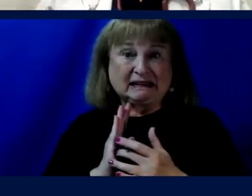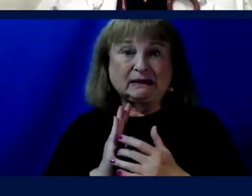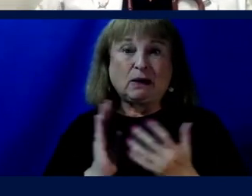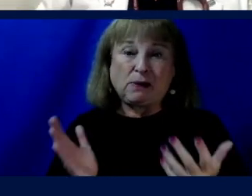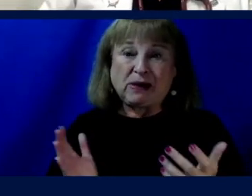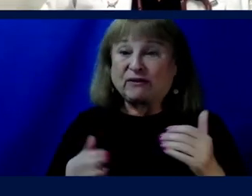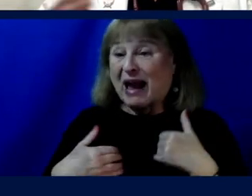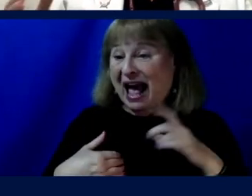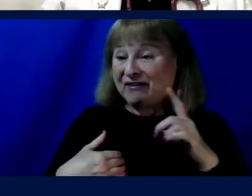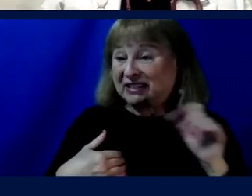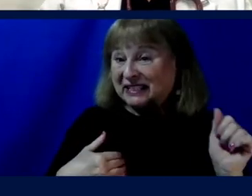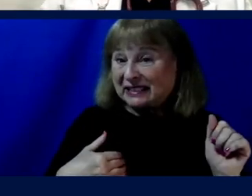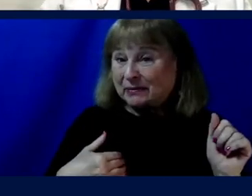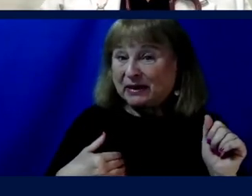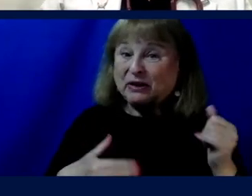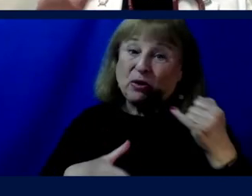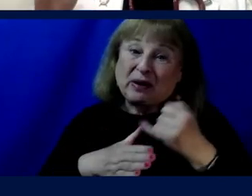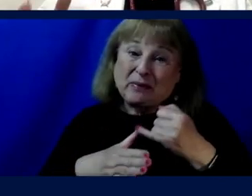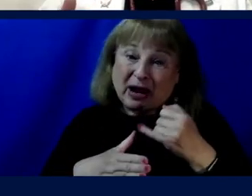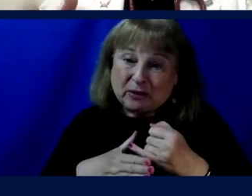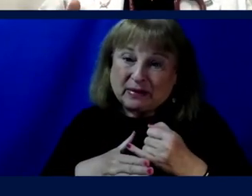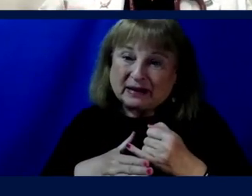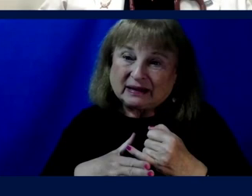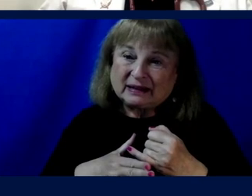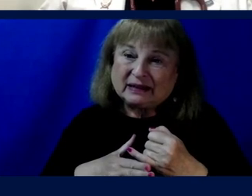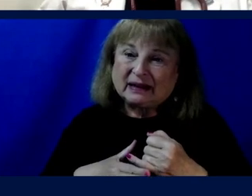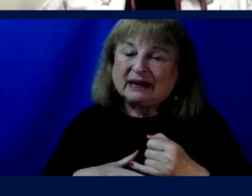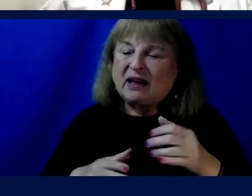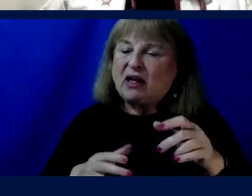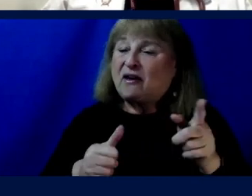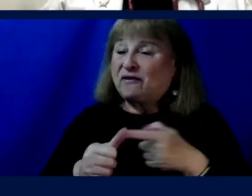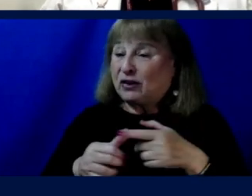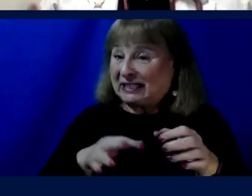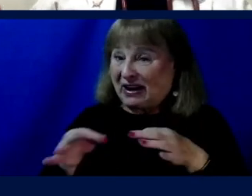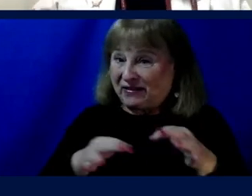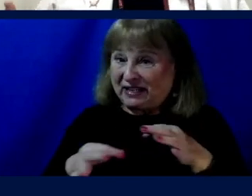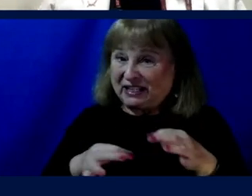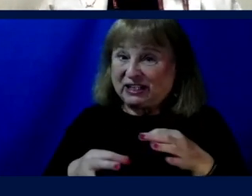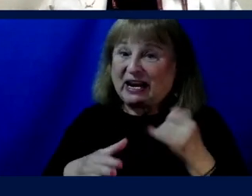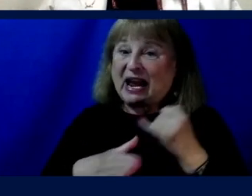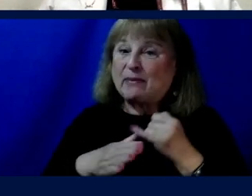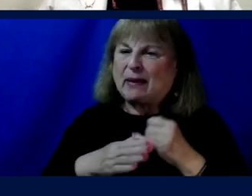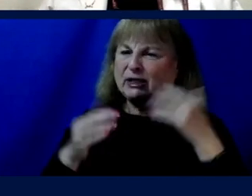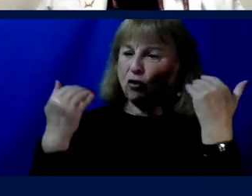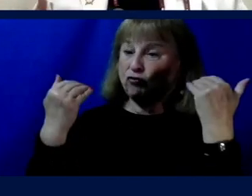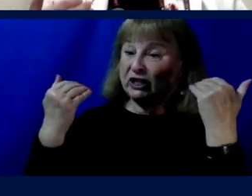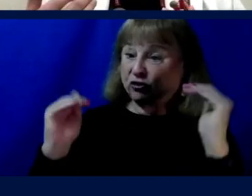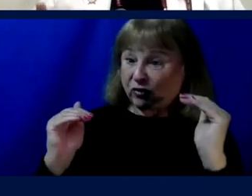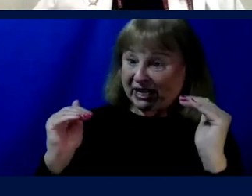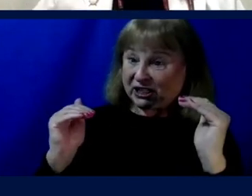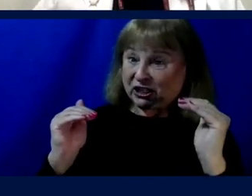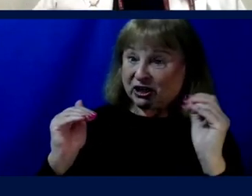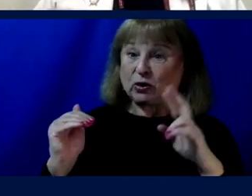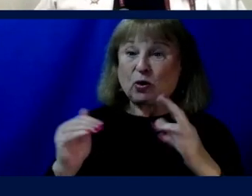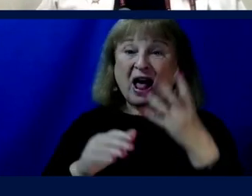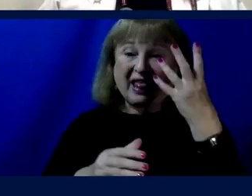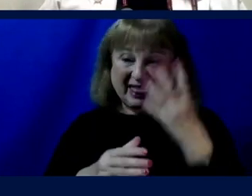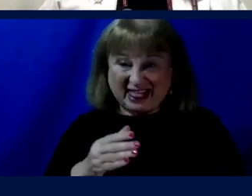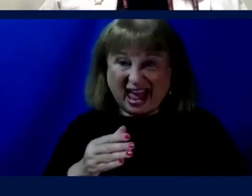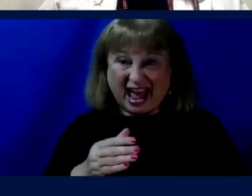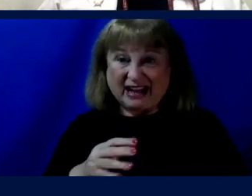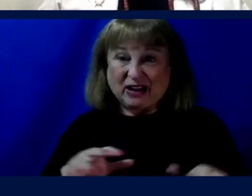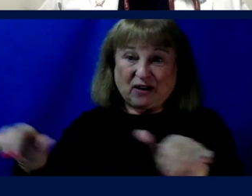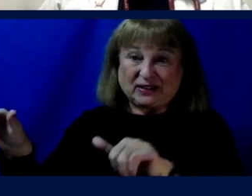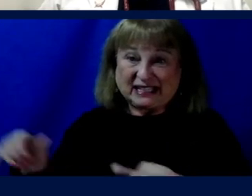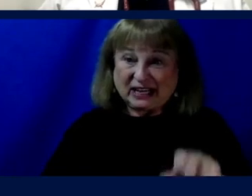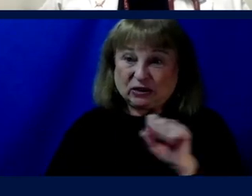a disability or an impairment or a handicap? Definition-wise, an impairment is a restriction or a lack of